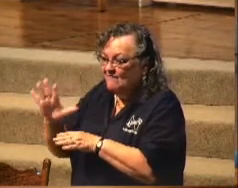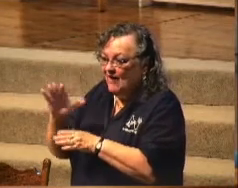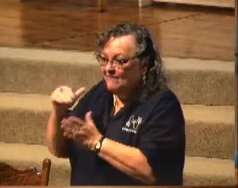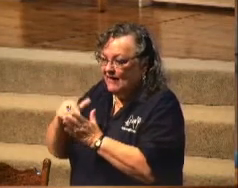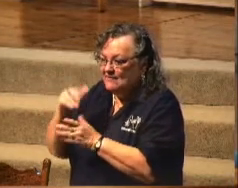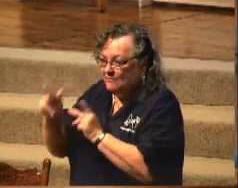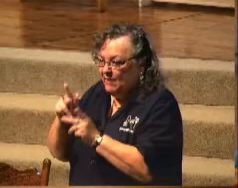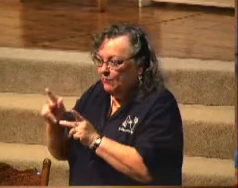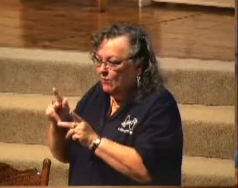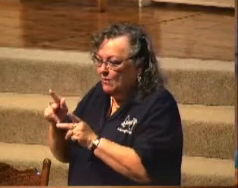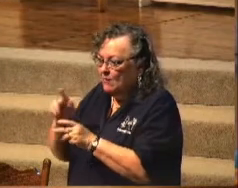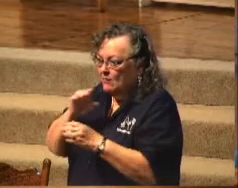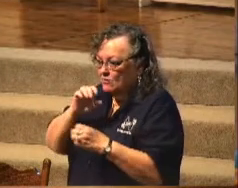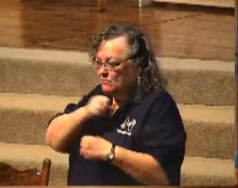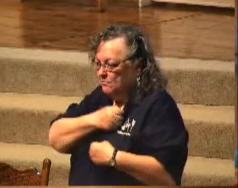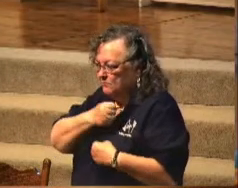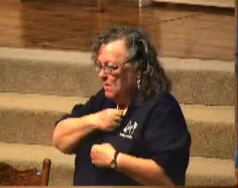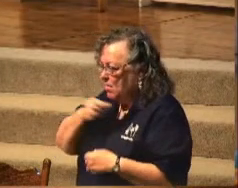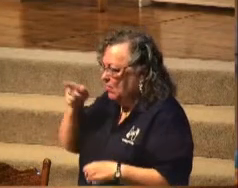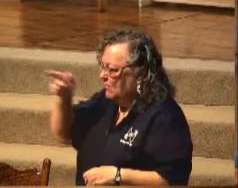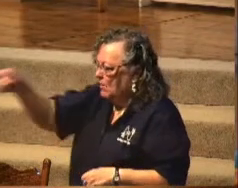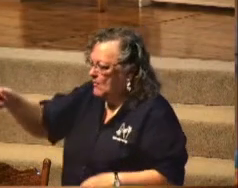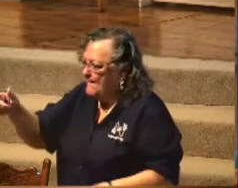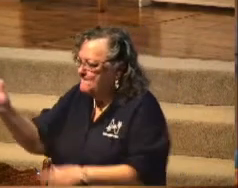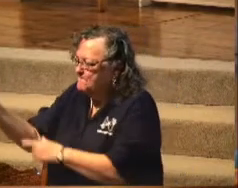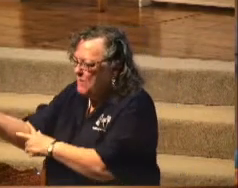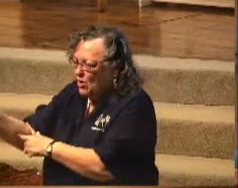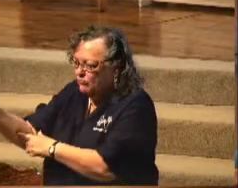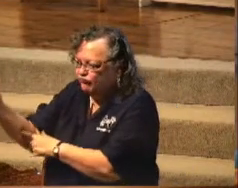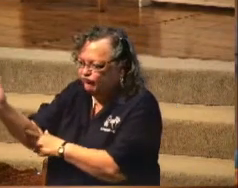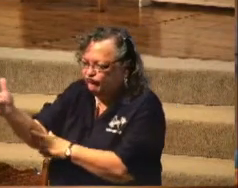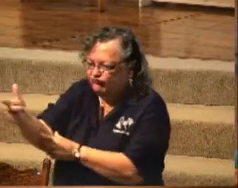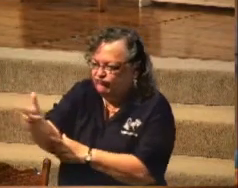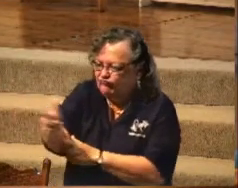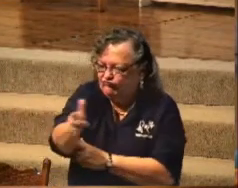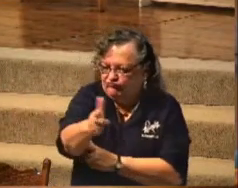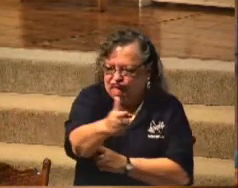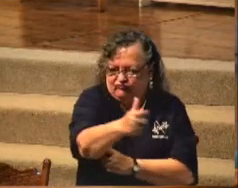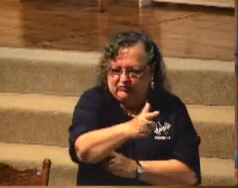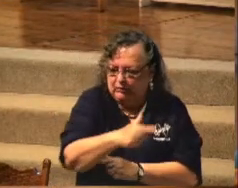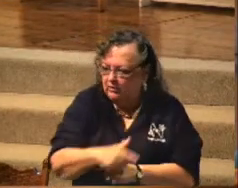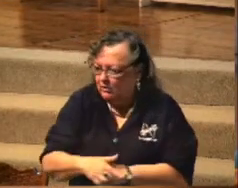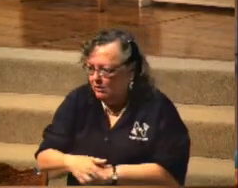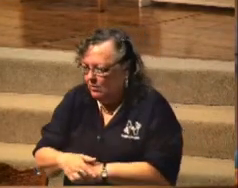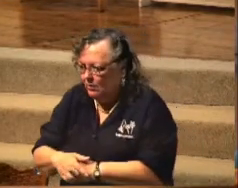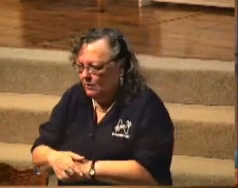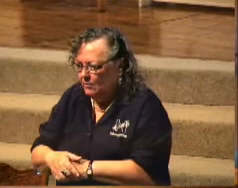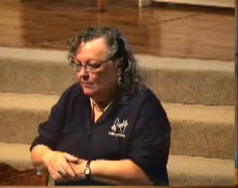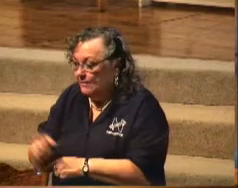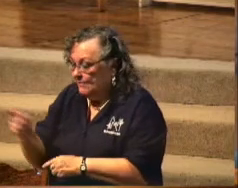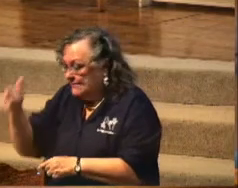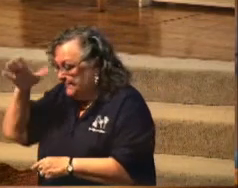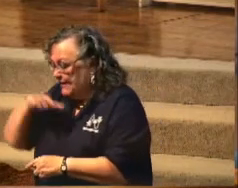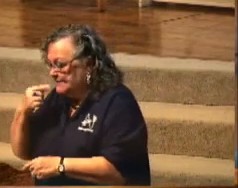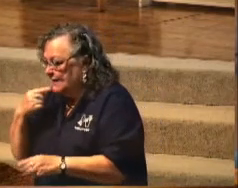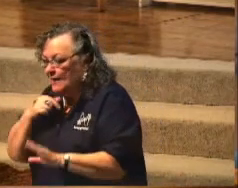he said, I'm not going to let anything stop me from witnessing for the Lord Jesus Christ.